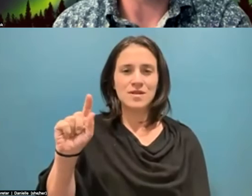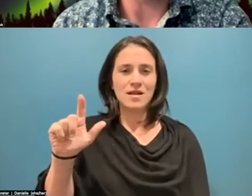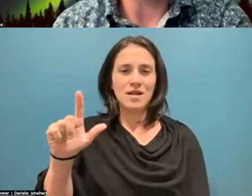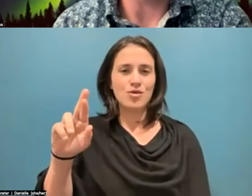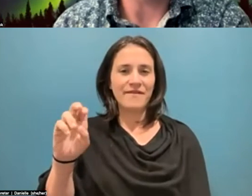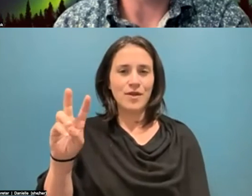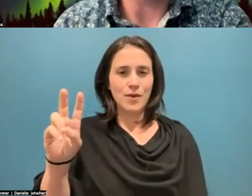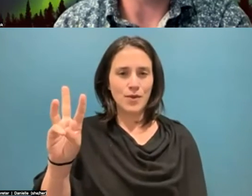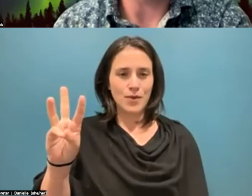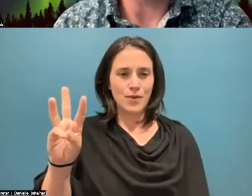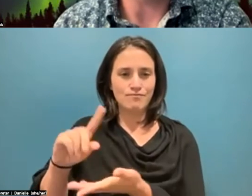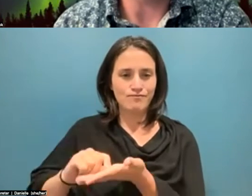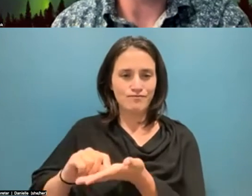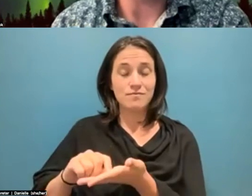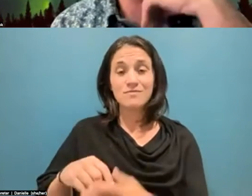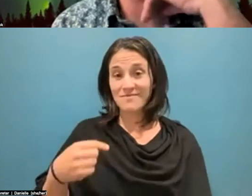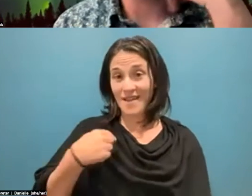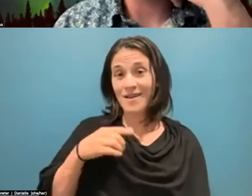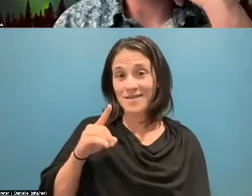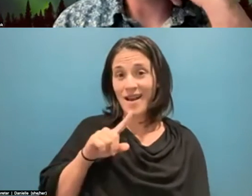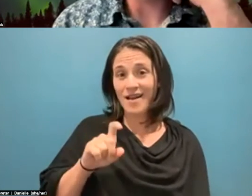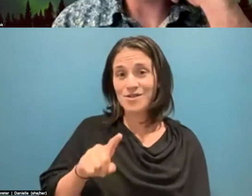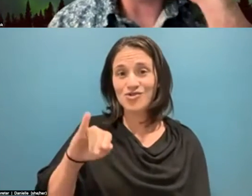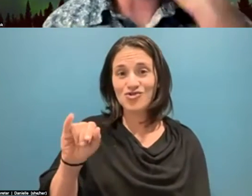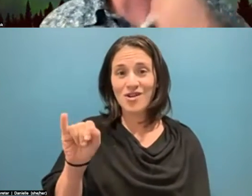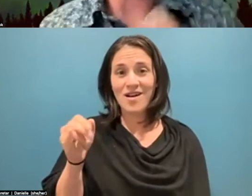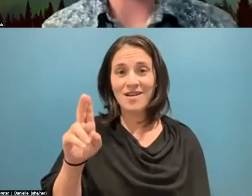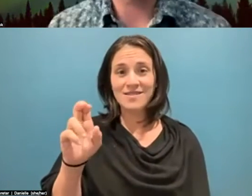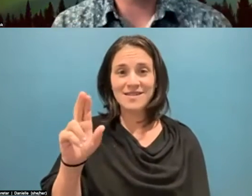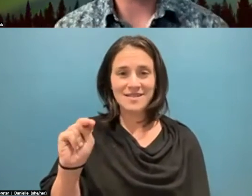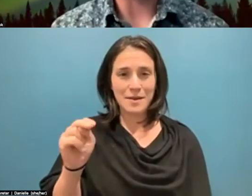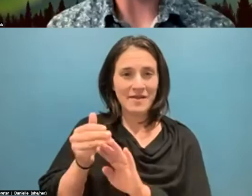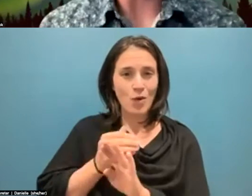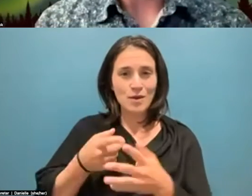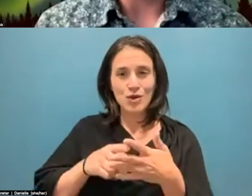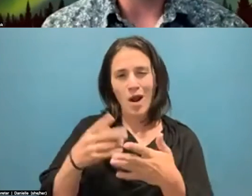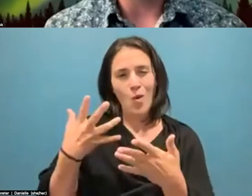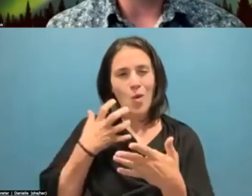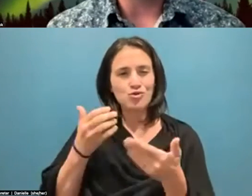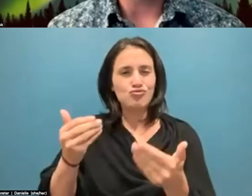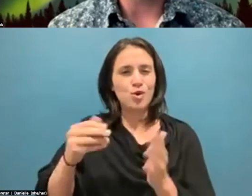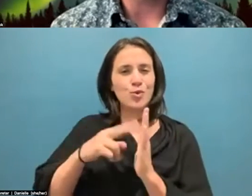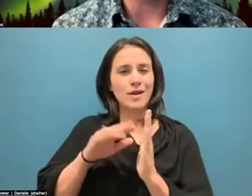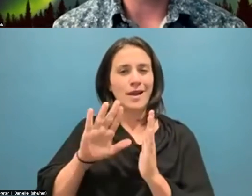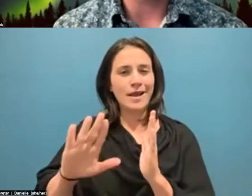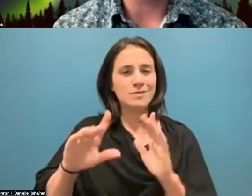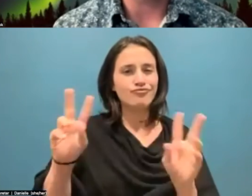I asked Justin before we started if I could read something. So this is the beginning of his work.